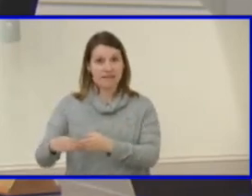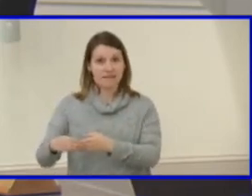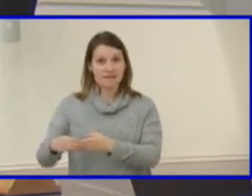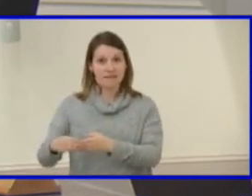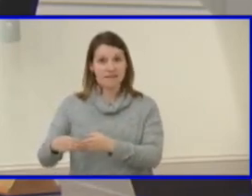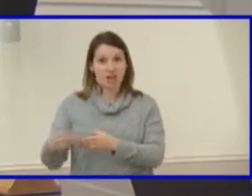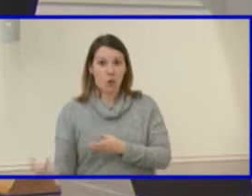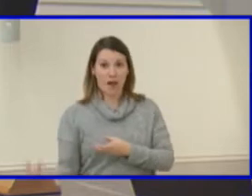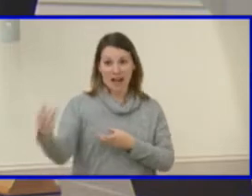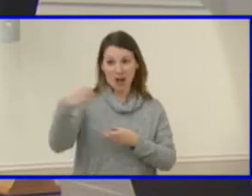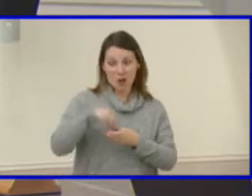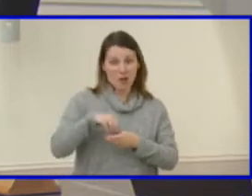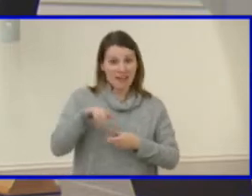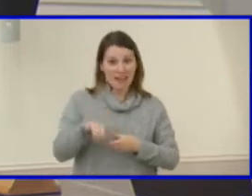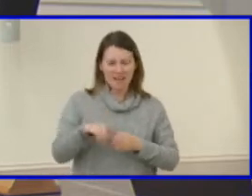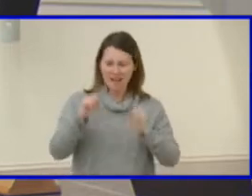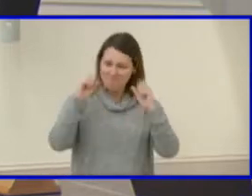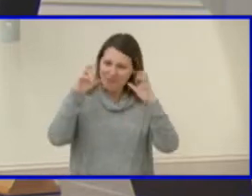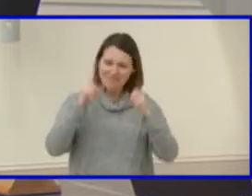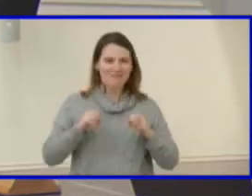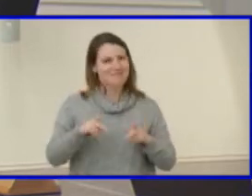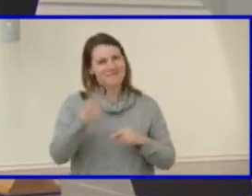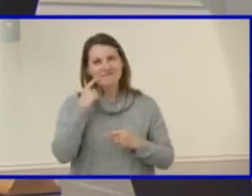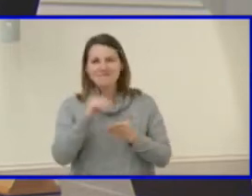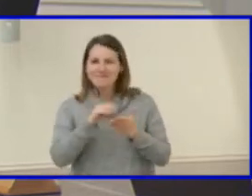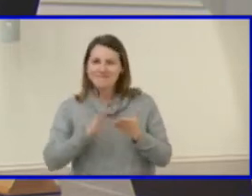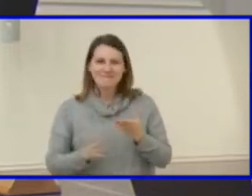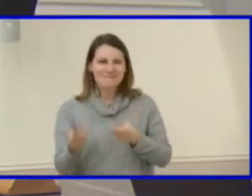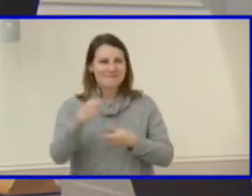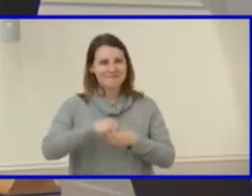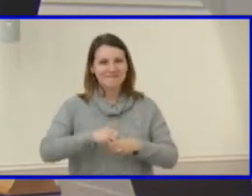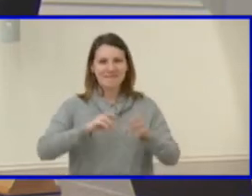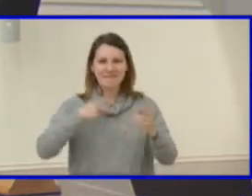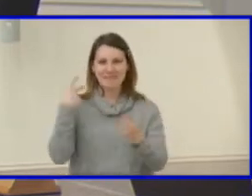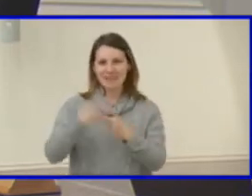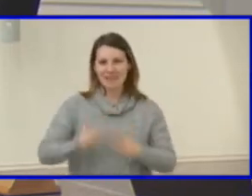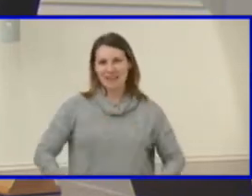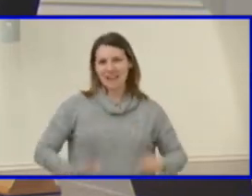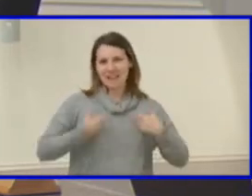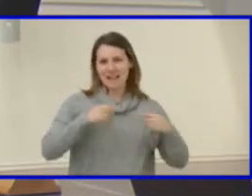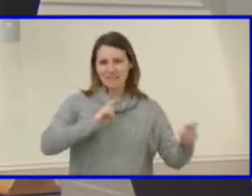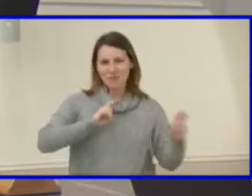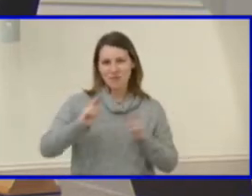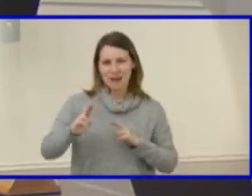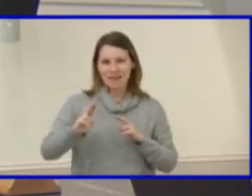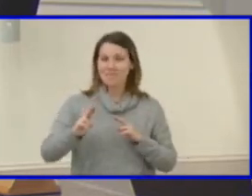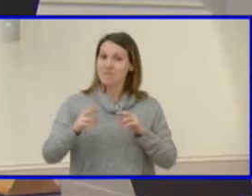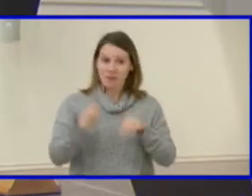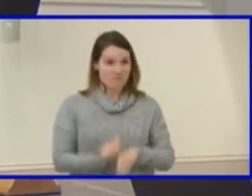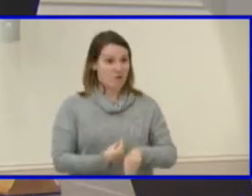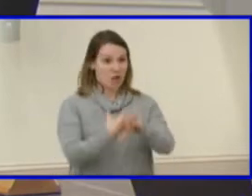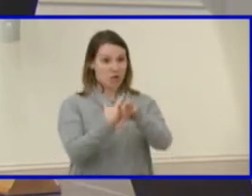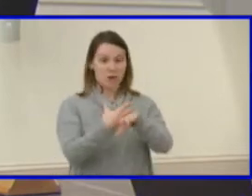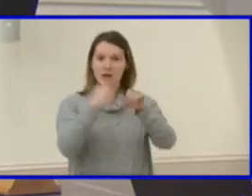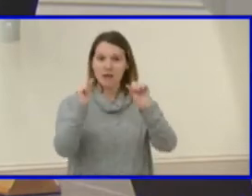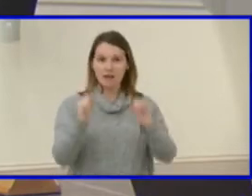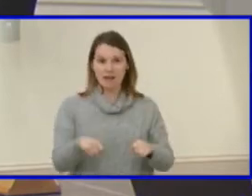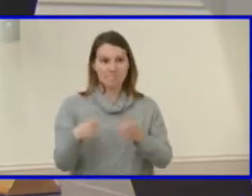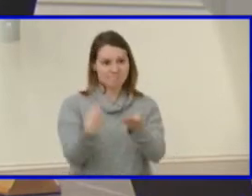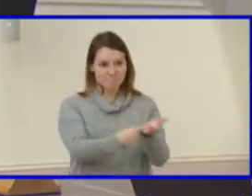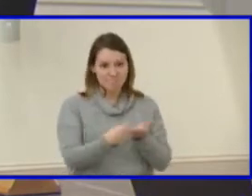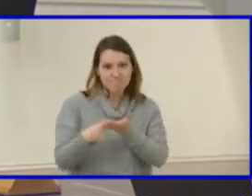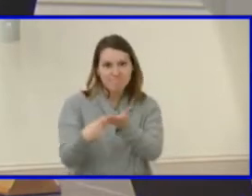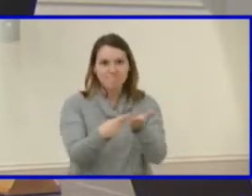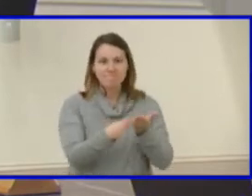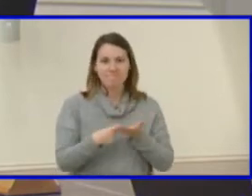opportunity for our students to participate in these, um, life ready expos that are virtual and they can just sign on and have discussions, um, in